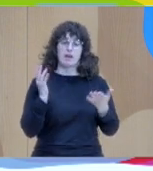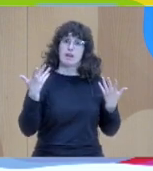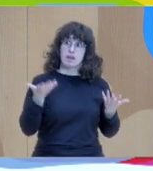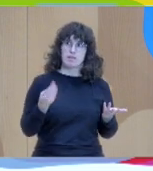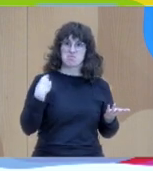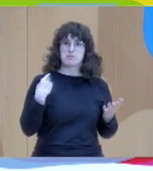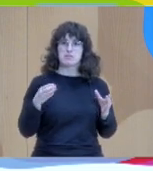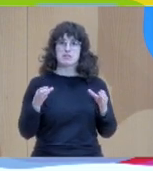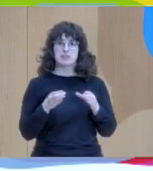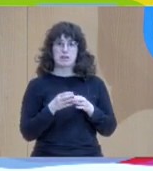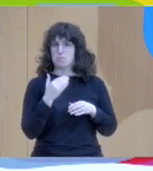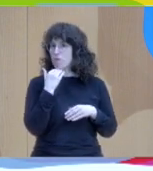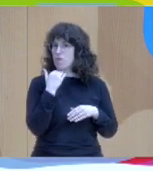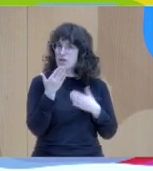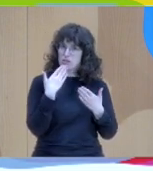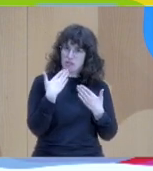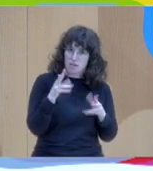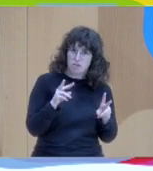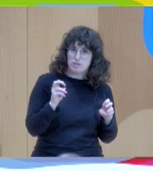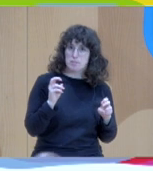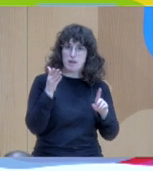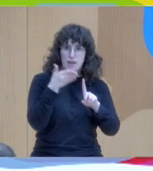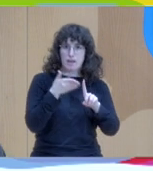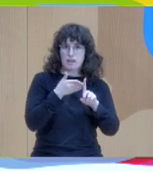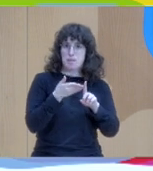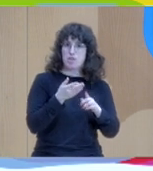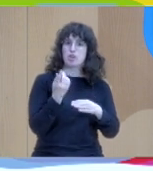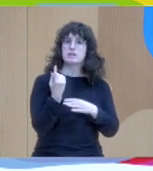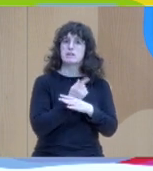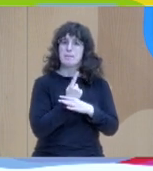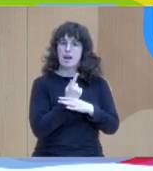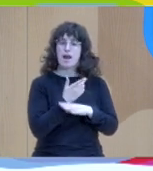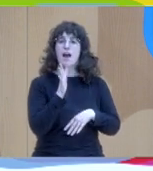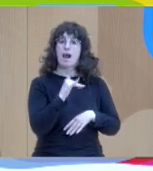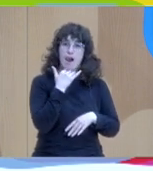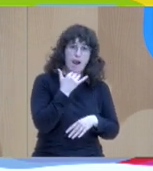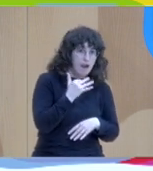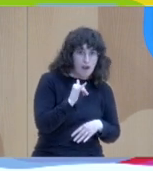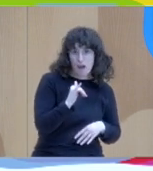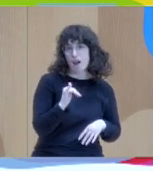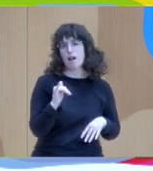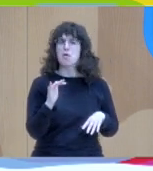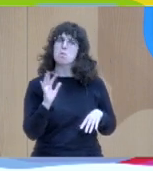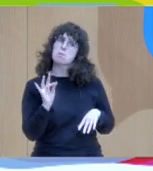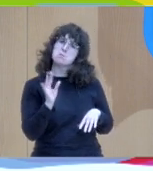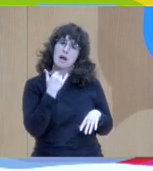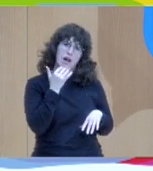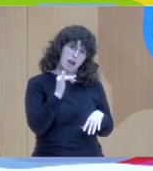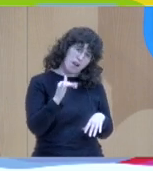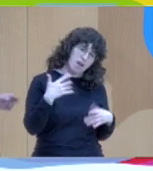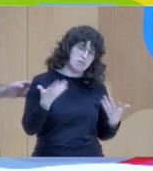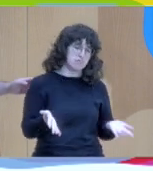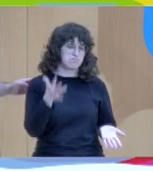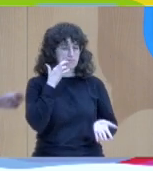said yeah well let's try and then we came up with the idea of early dialogues and and